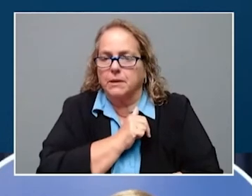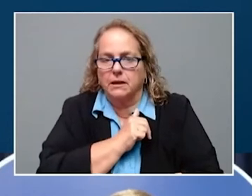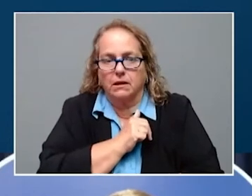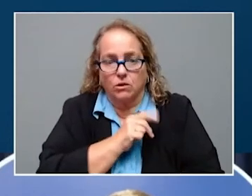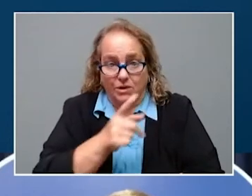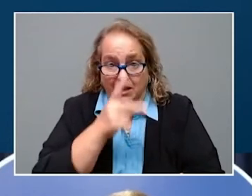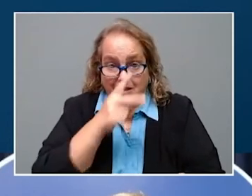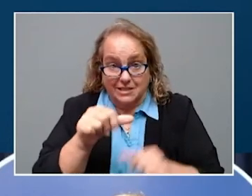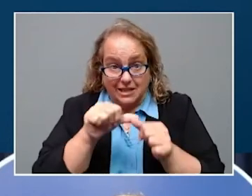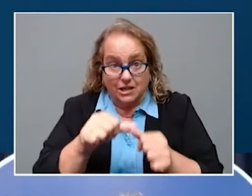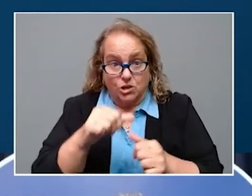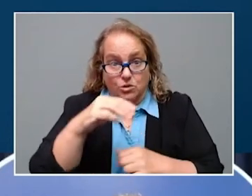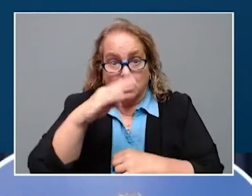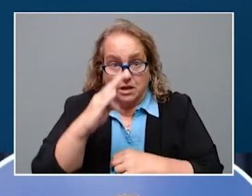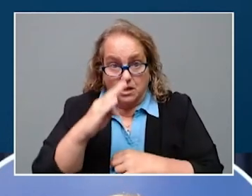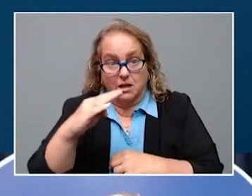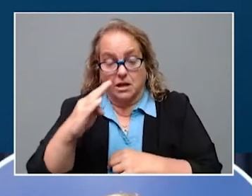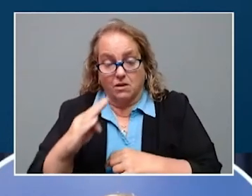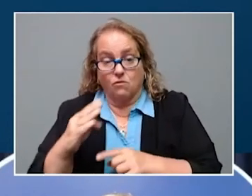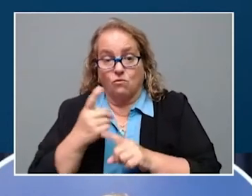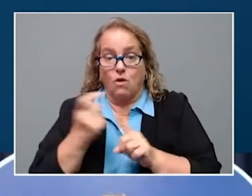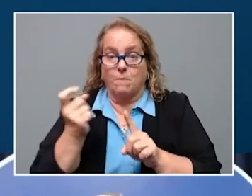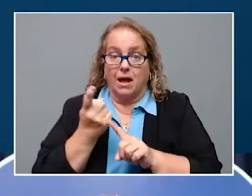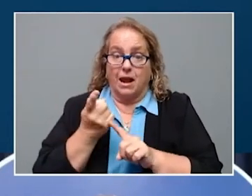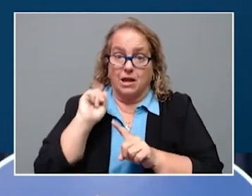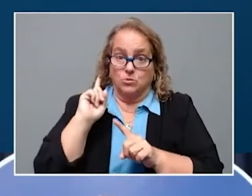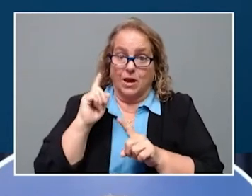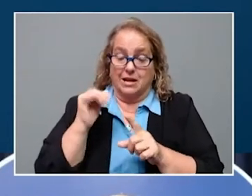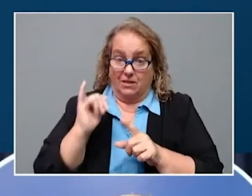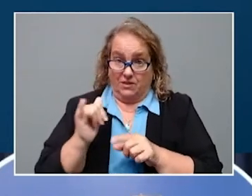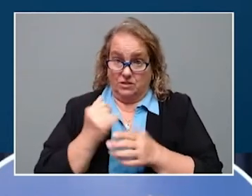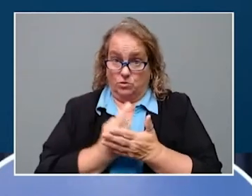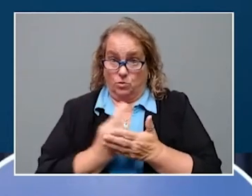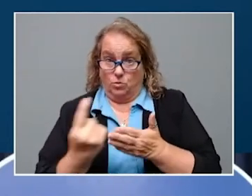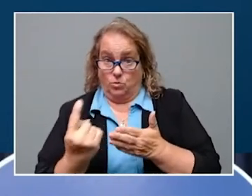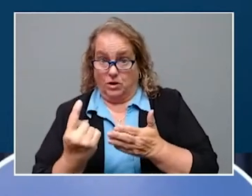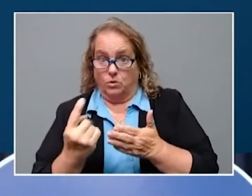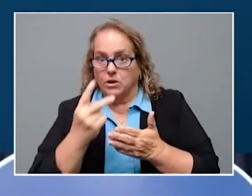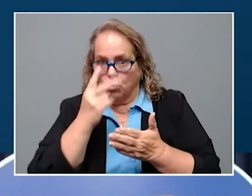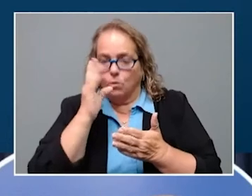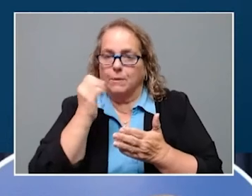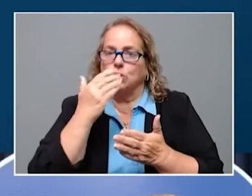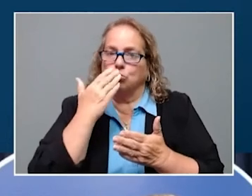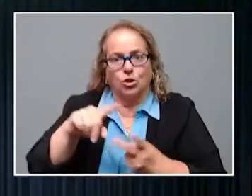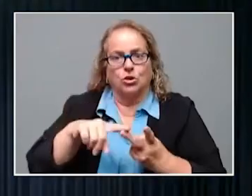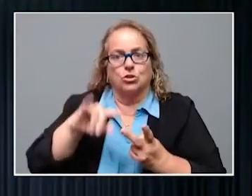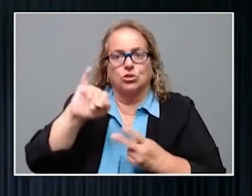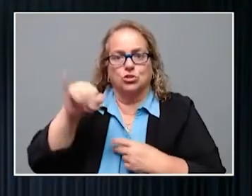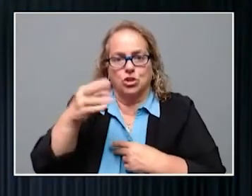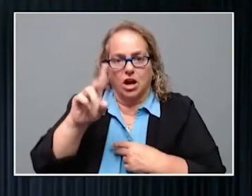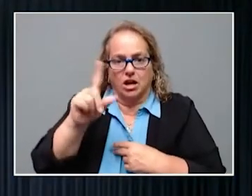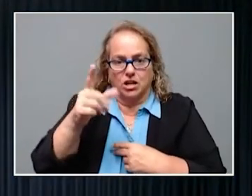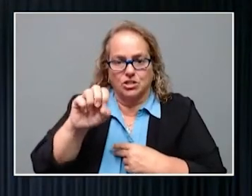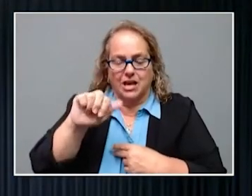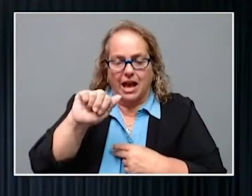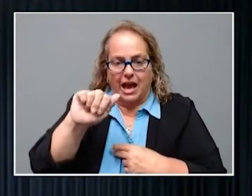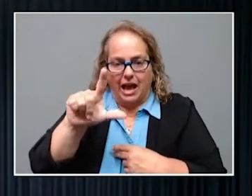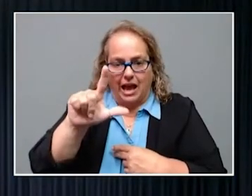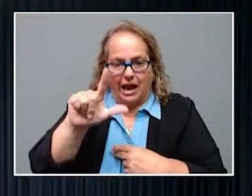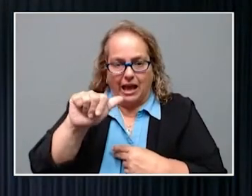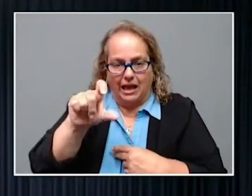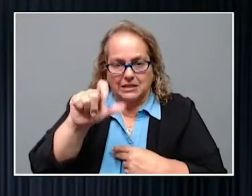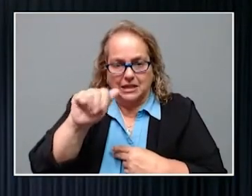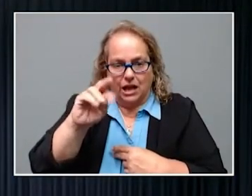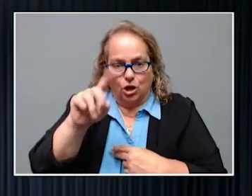current levels are still unsustainable for the state's health care providers. To help with the crush of patients, the governor also added that help is